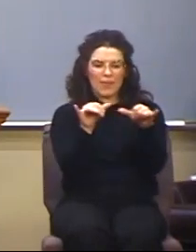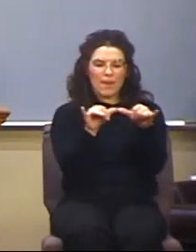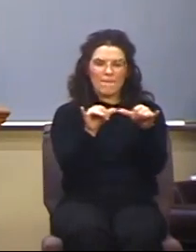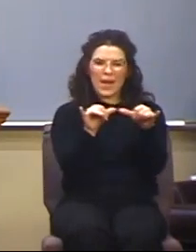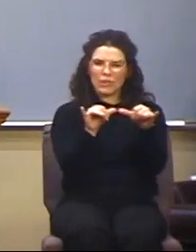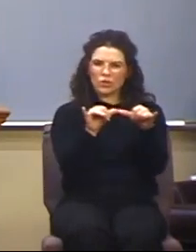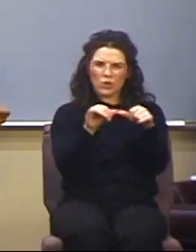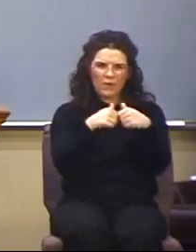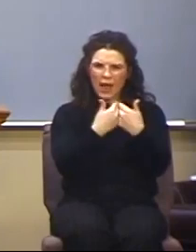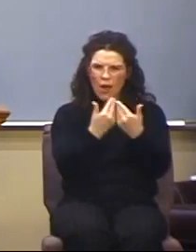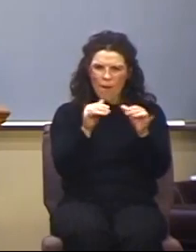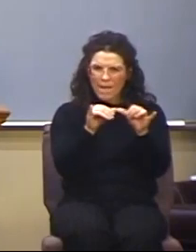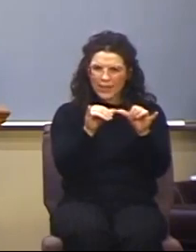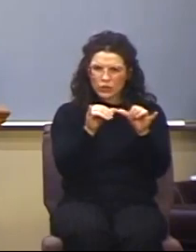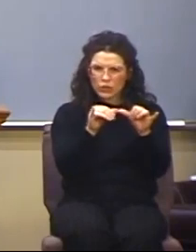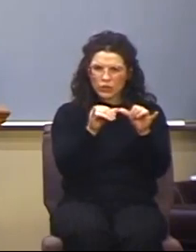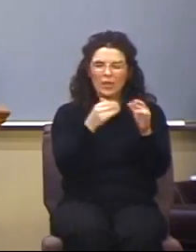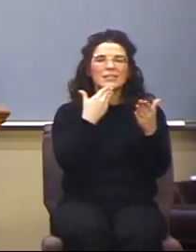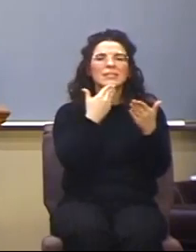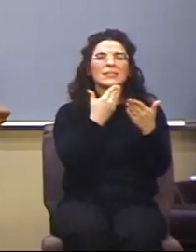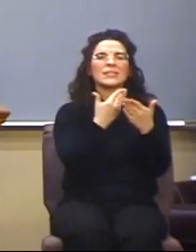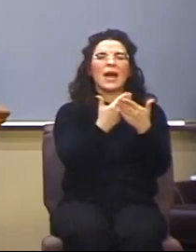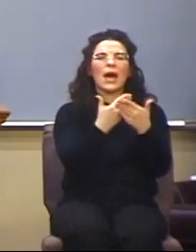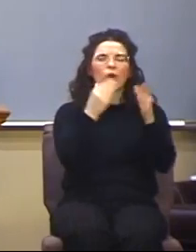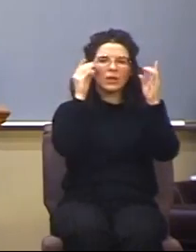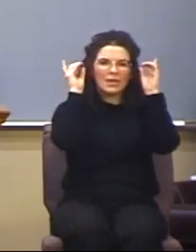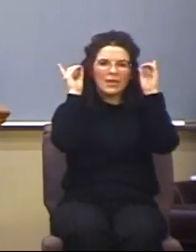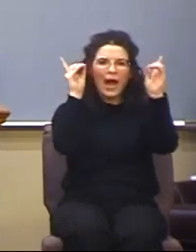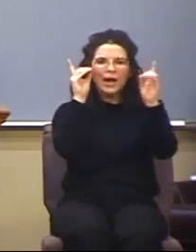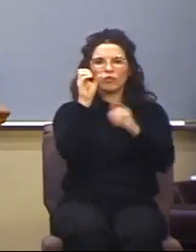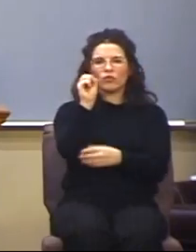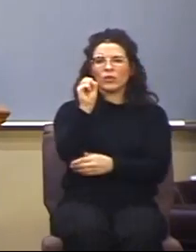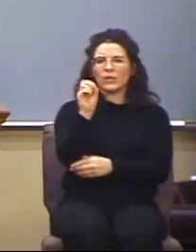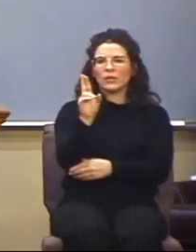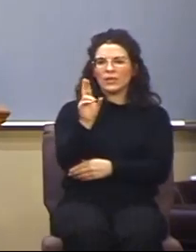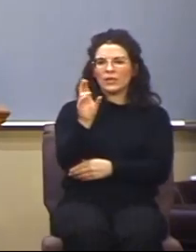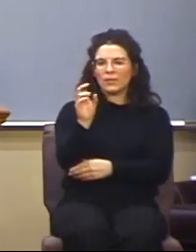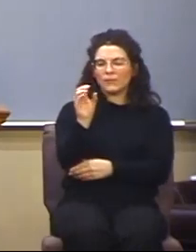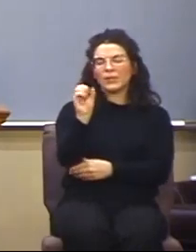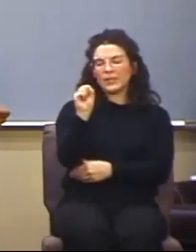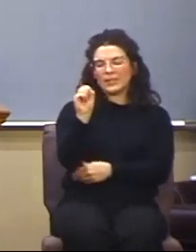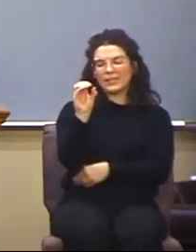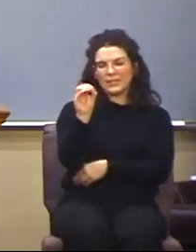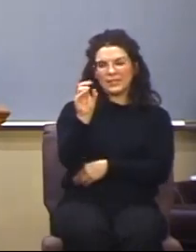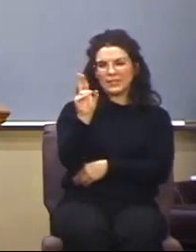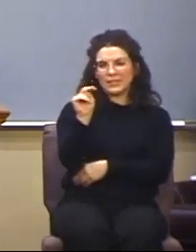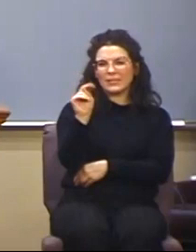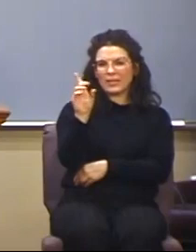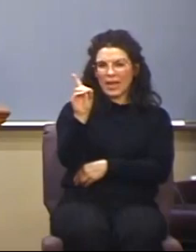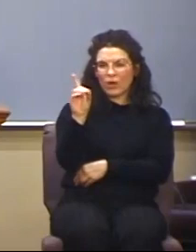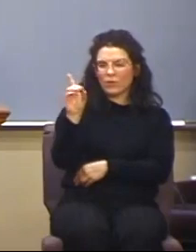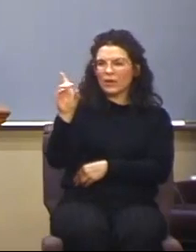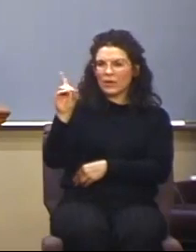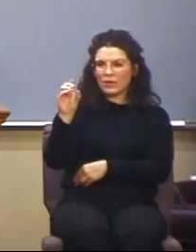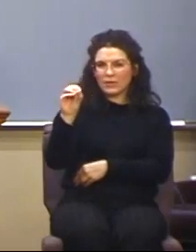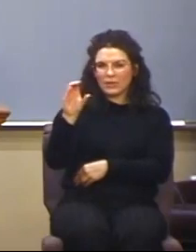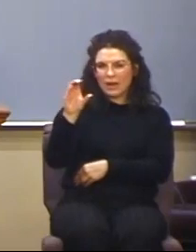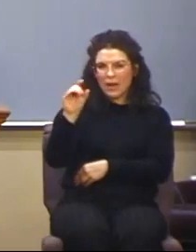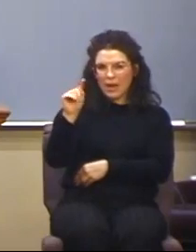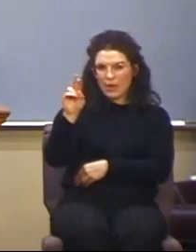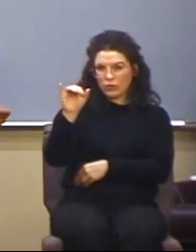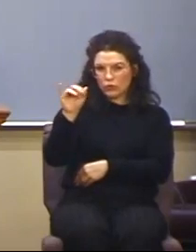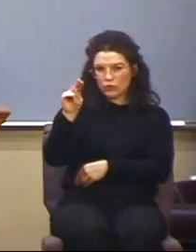sound doctrine, and that's going to be critically important here. The first test involves what does the